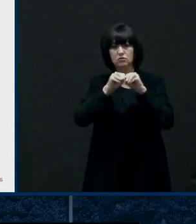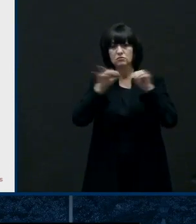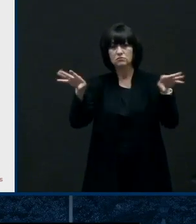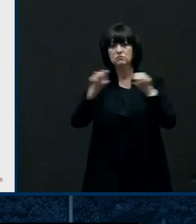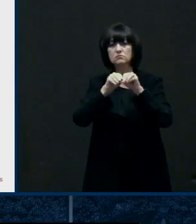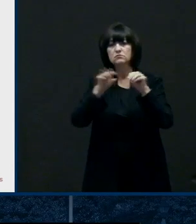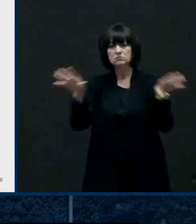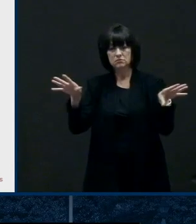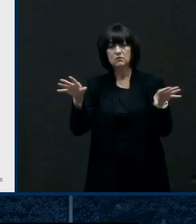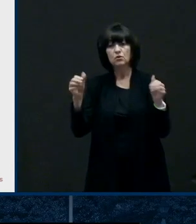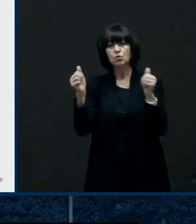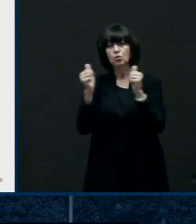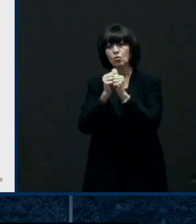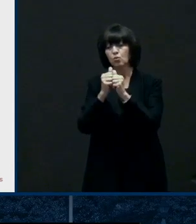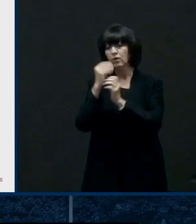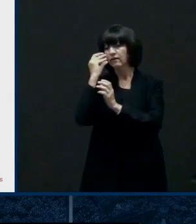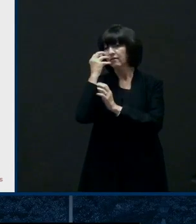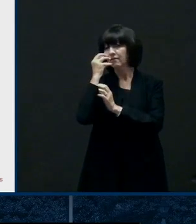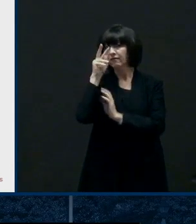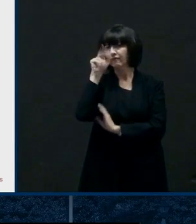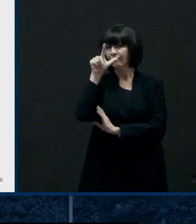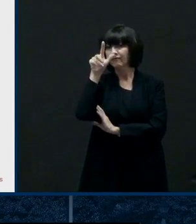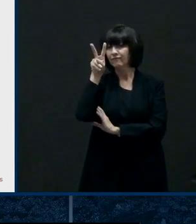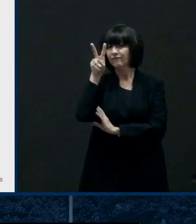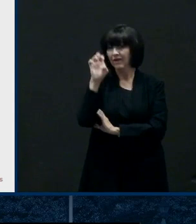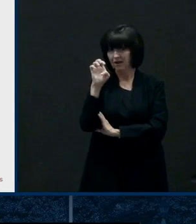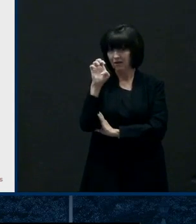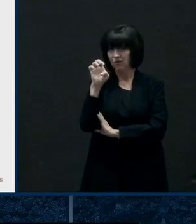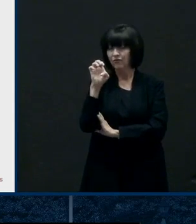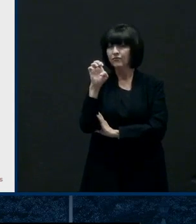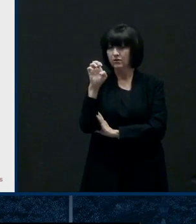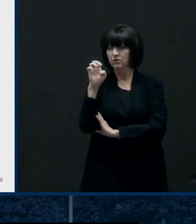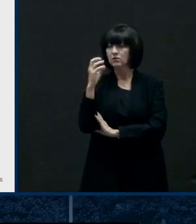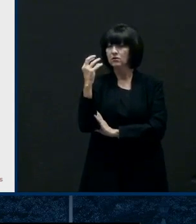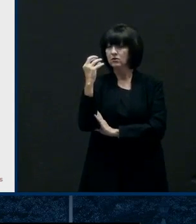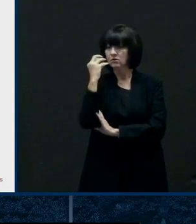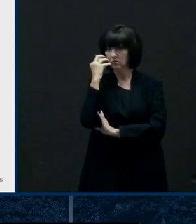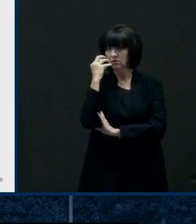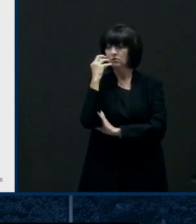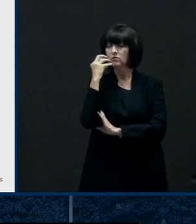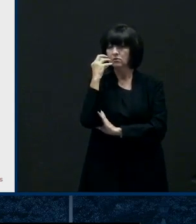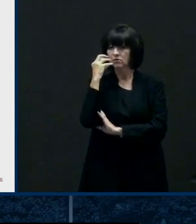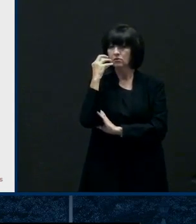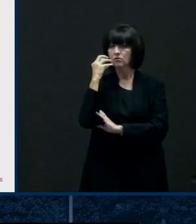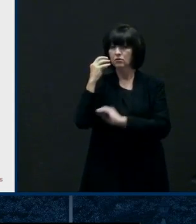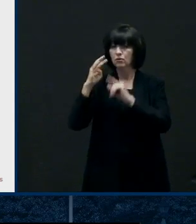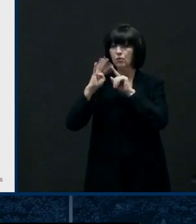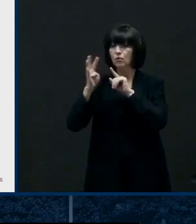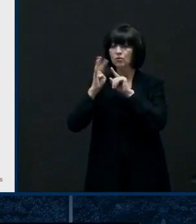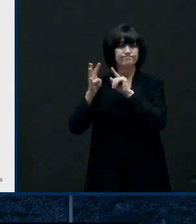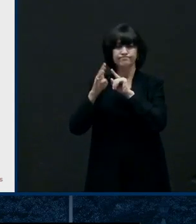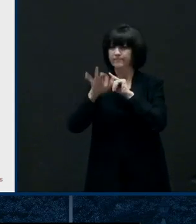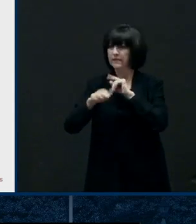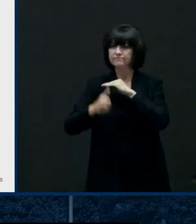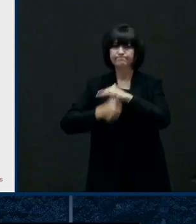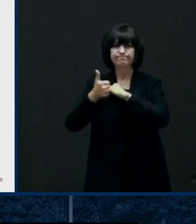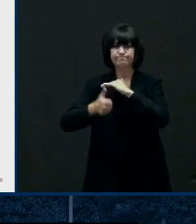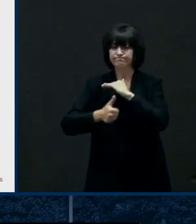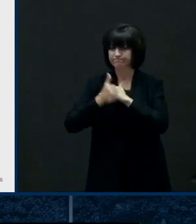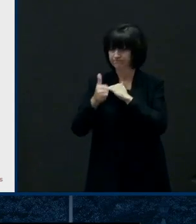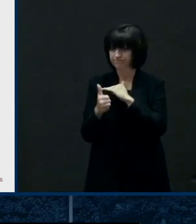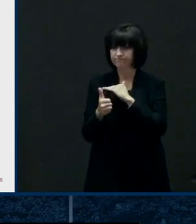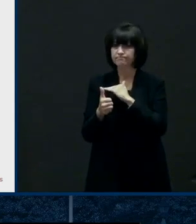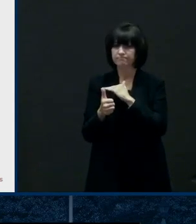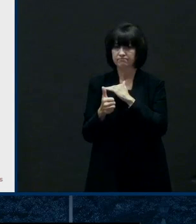make sure people are aware that um valves um are um a hazard and that um